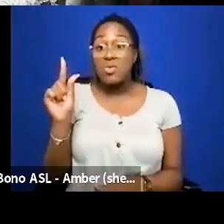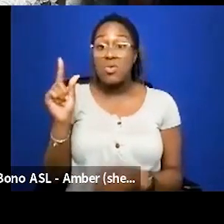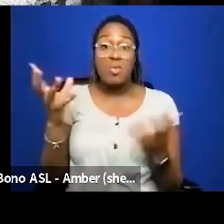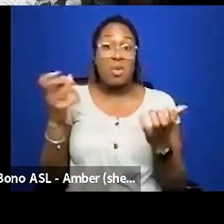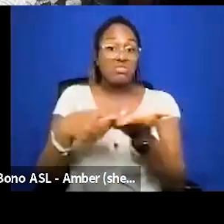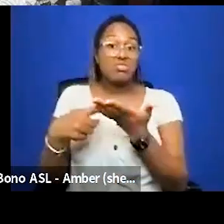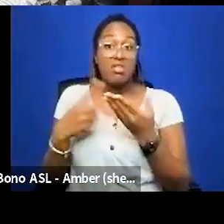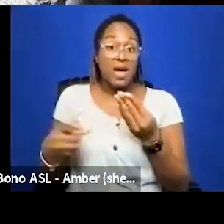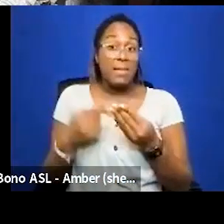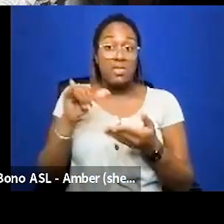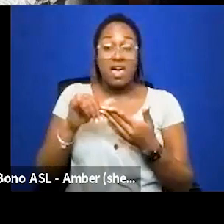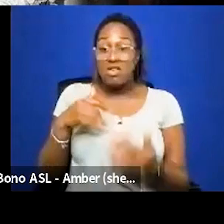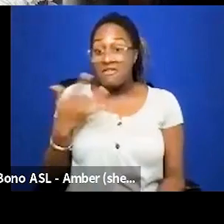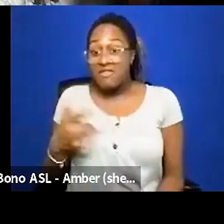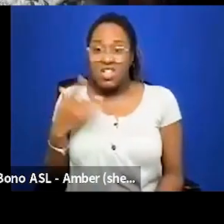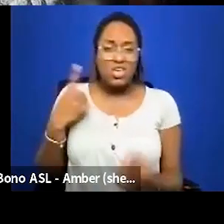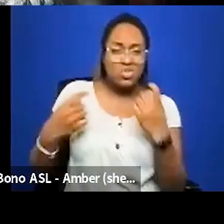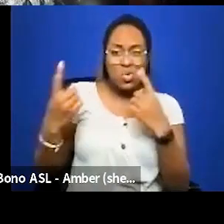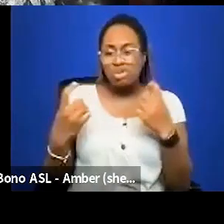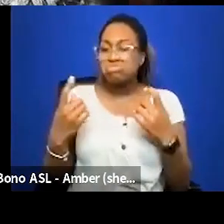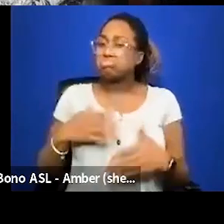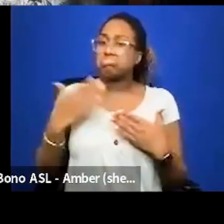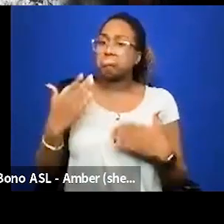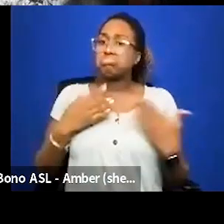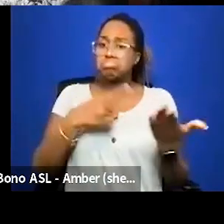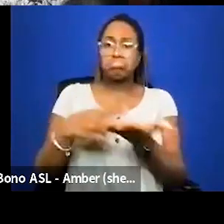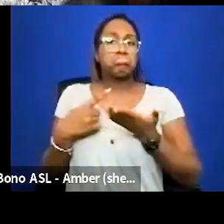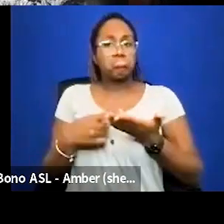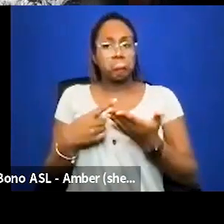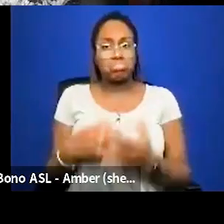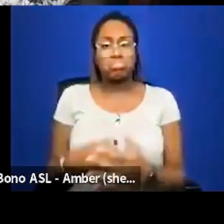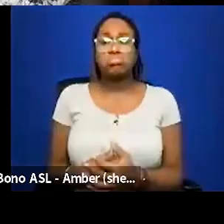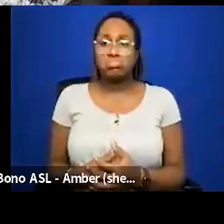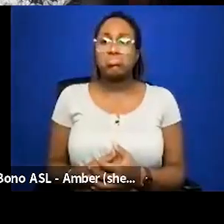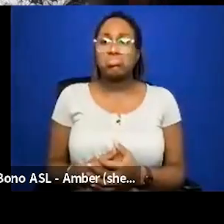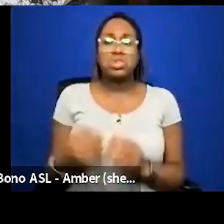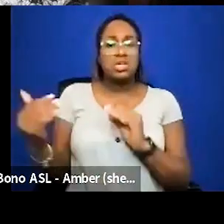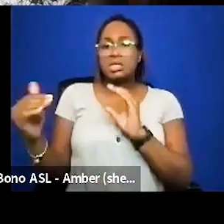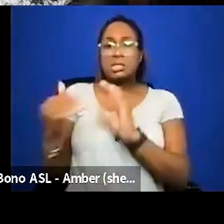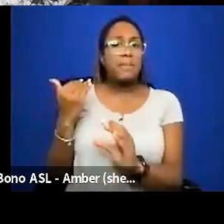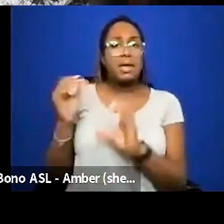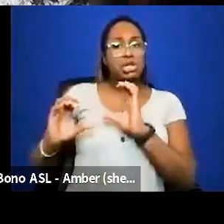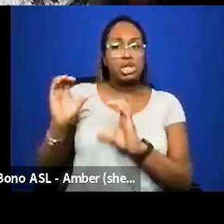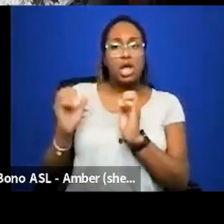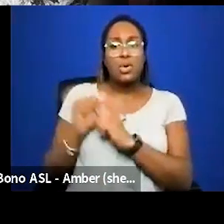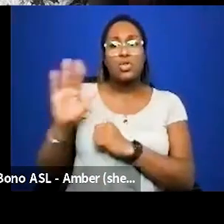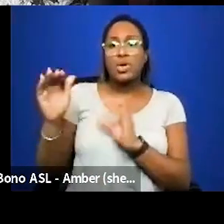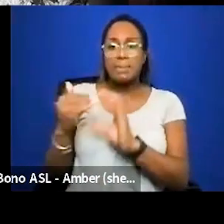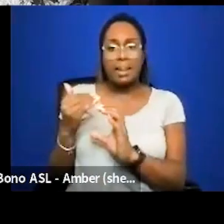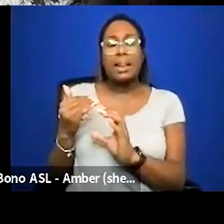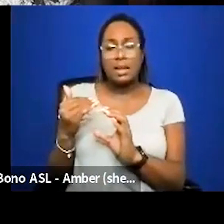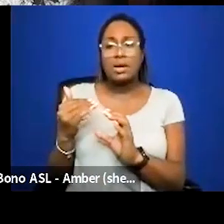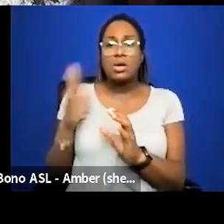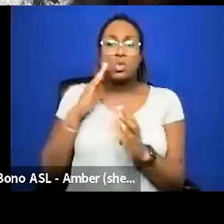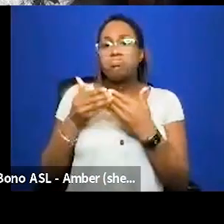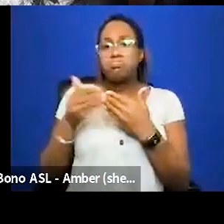about that if you have feelings about it or questions i'd be happy to talk just um send me a chat with your email and we can take